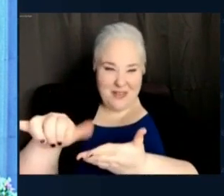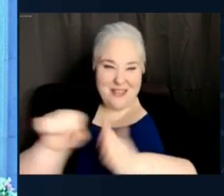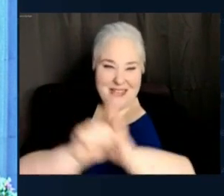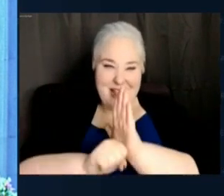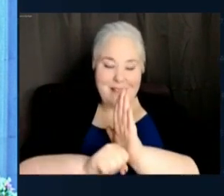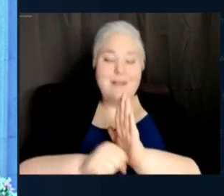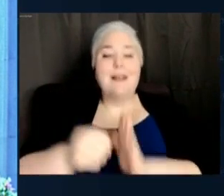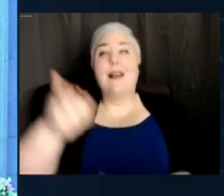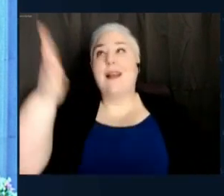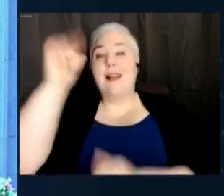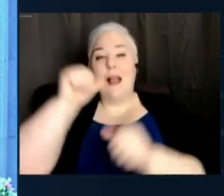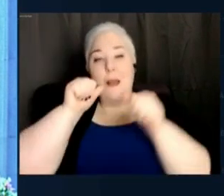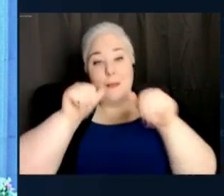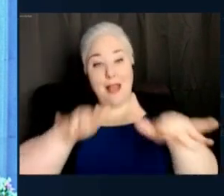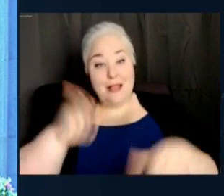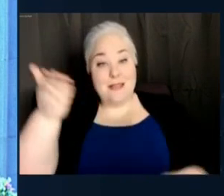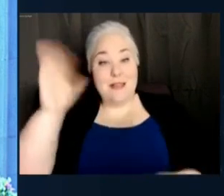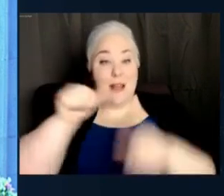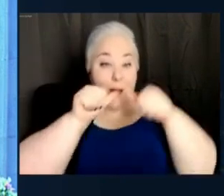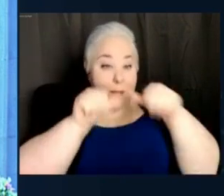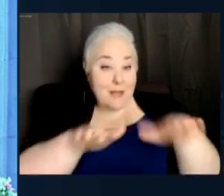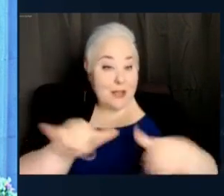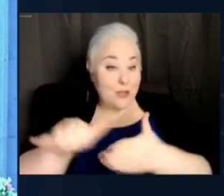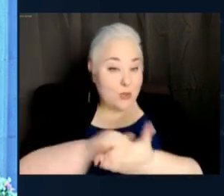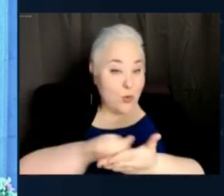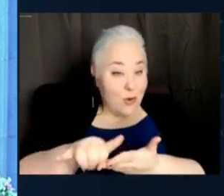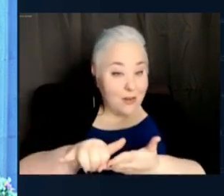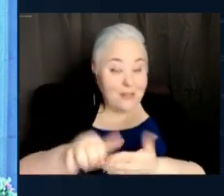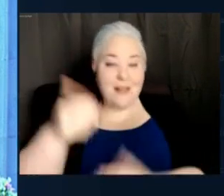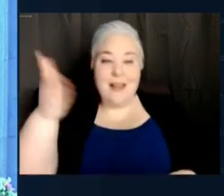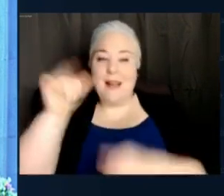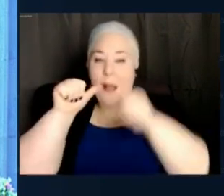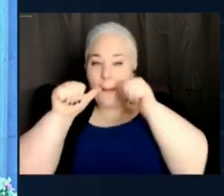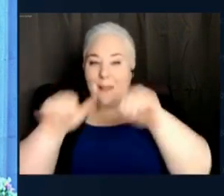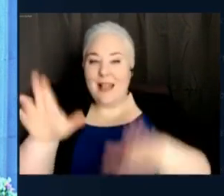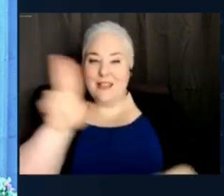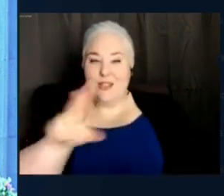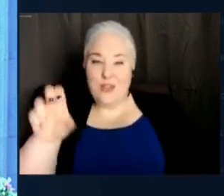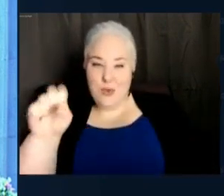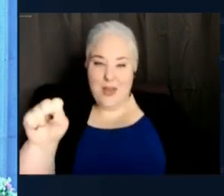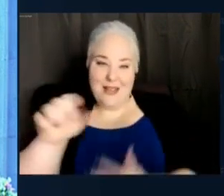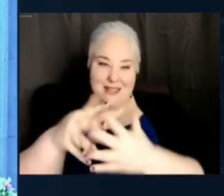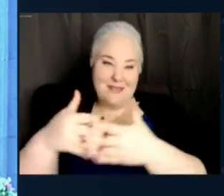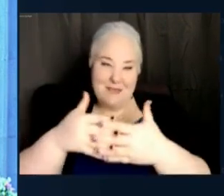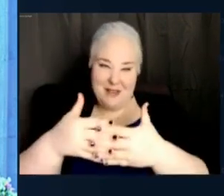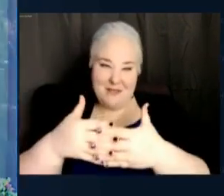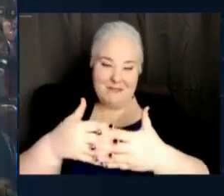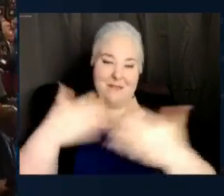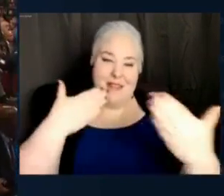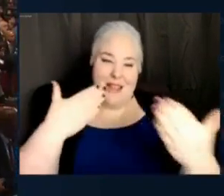you, God bless New York, and God bless the United States of America. Thank you.